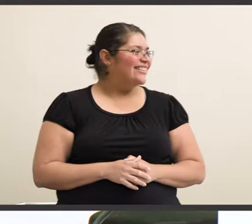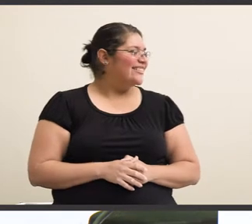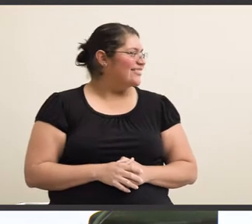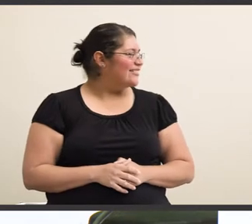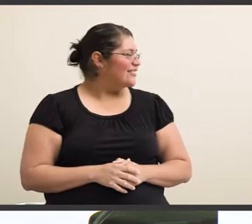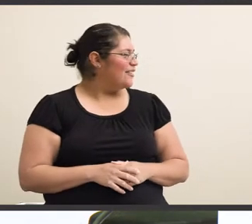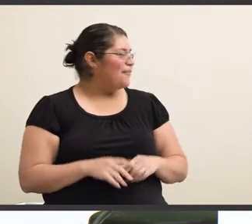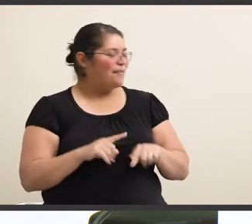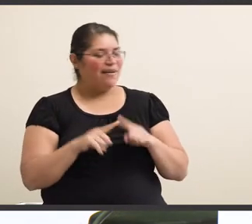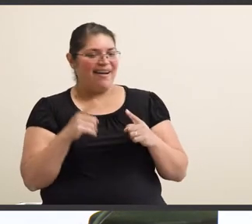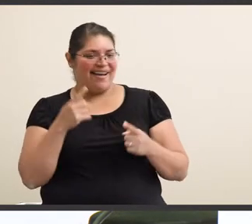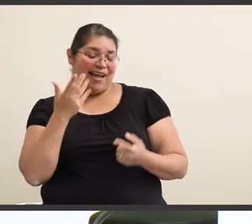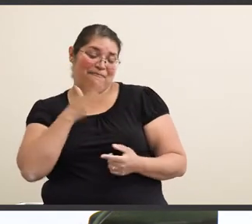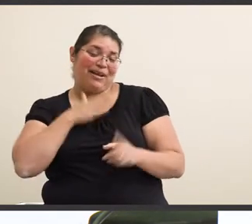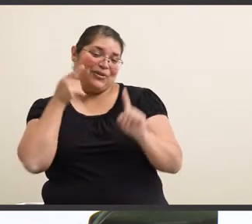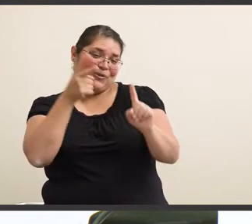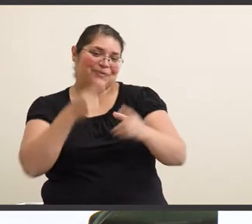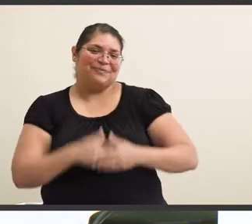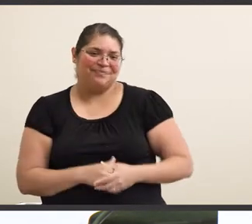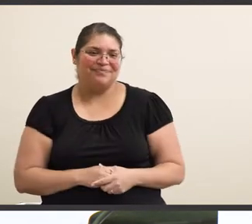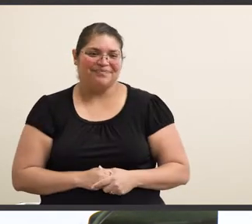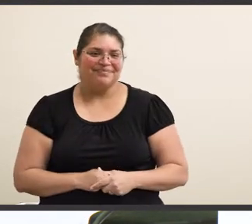But, I don't know. But, those are my goals.